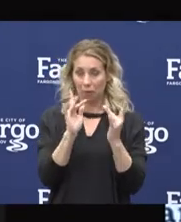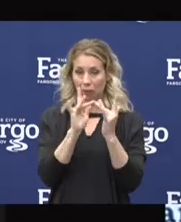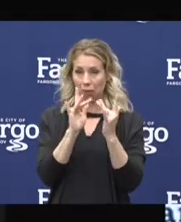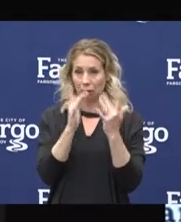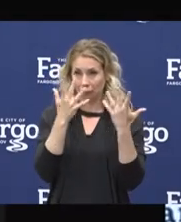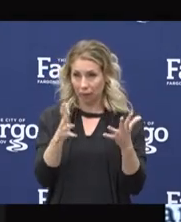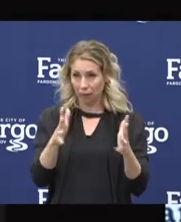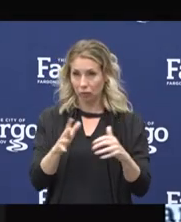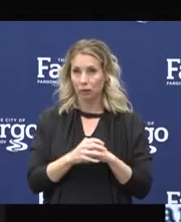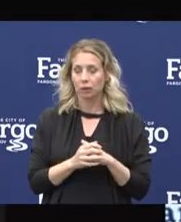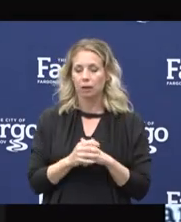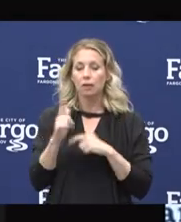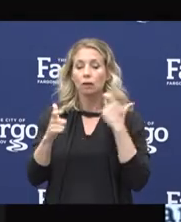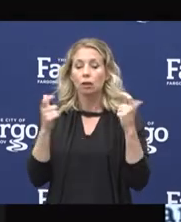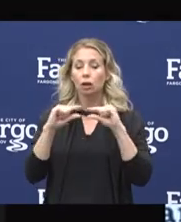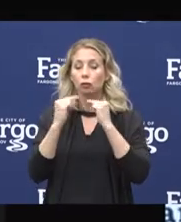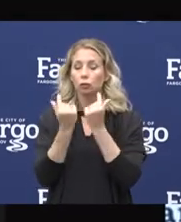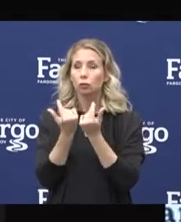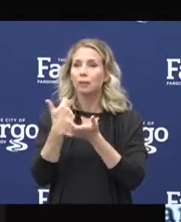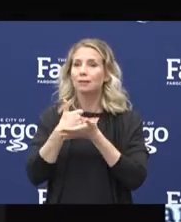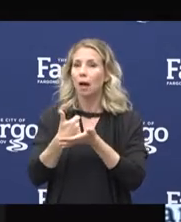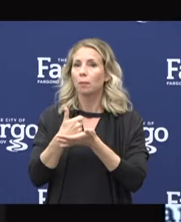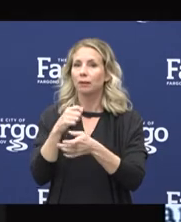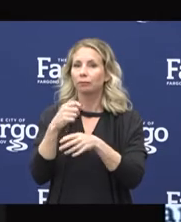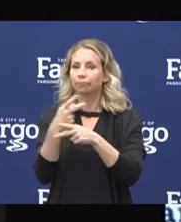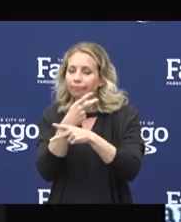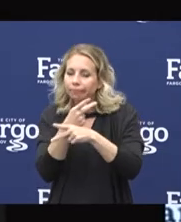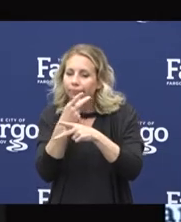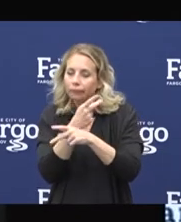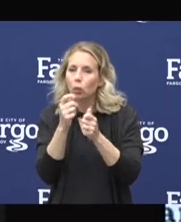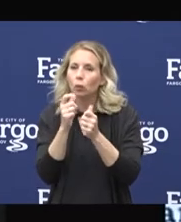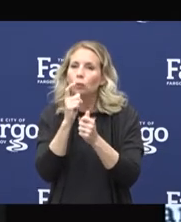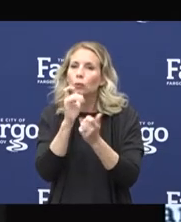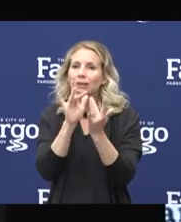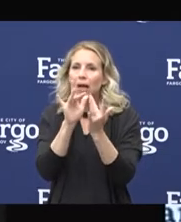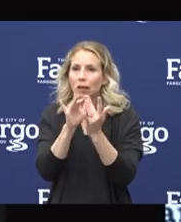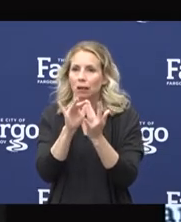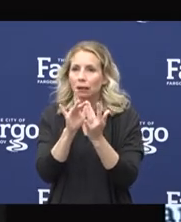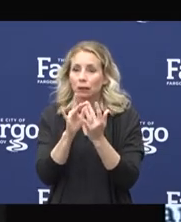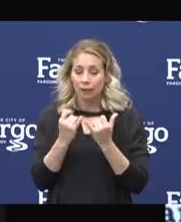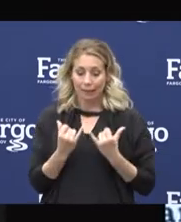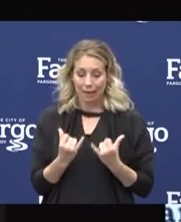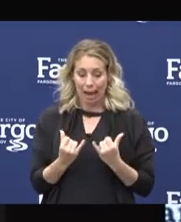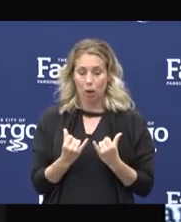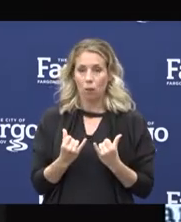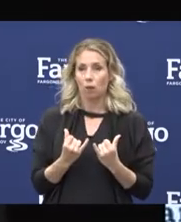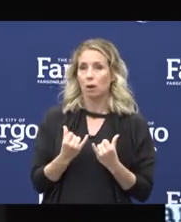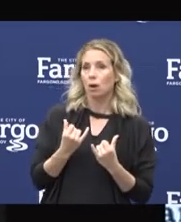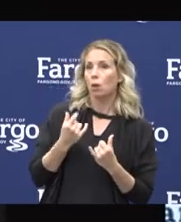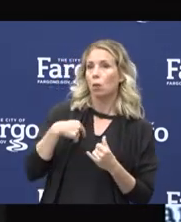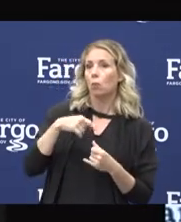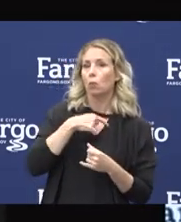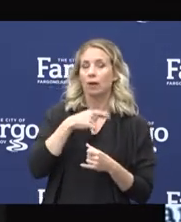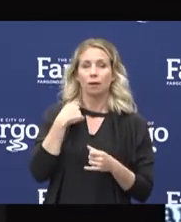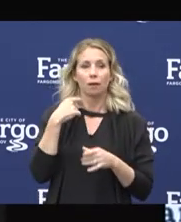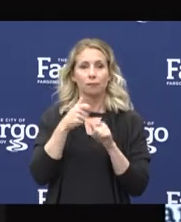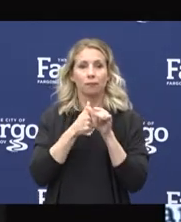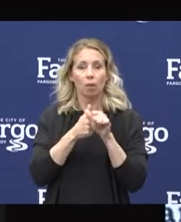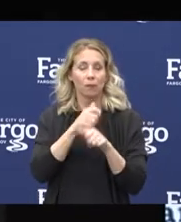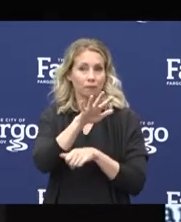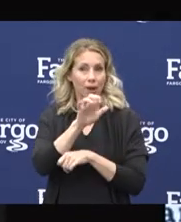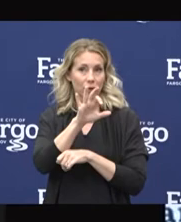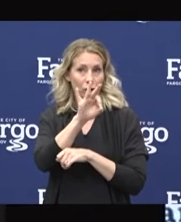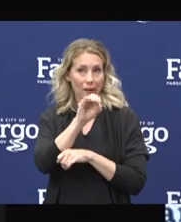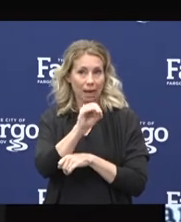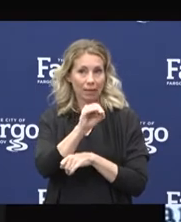area assisting with contact tracing. Currently, in Cass County, our contact tracers are following 595 active cases